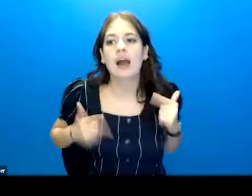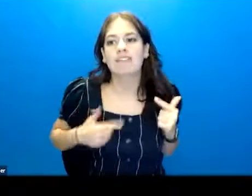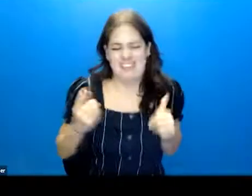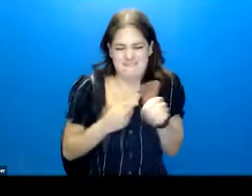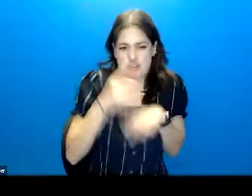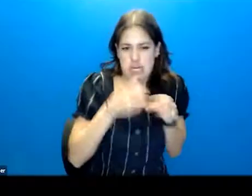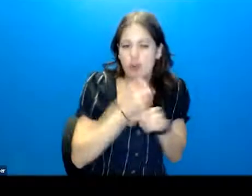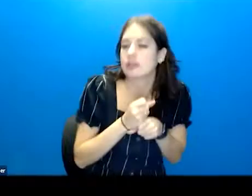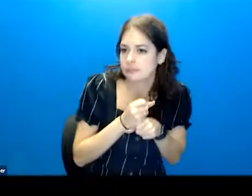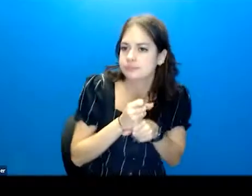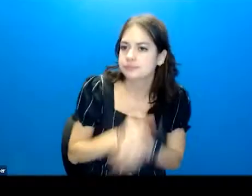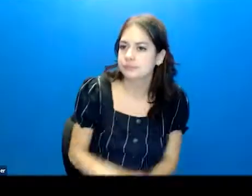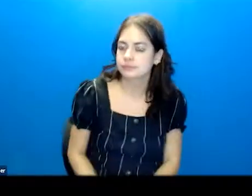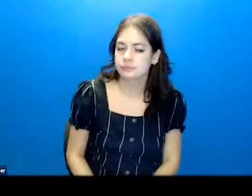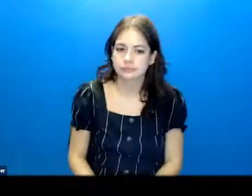first year.